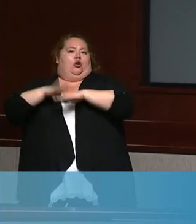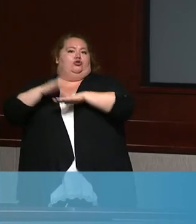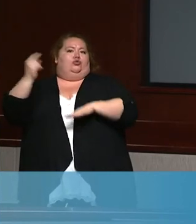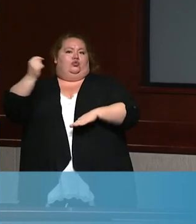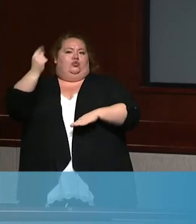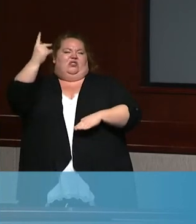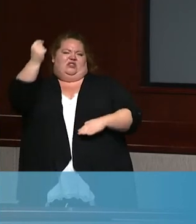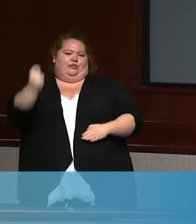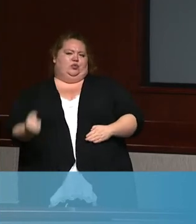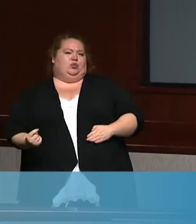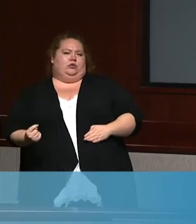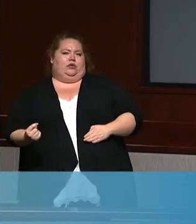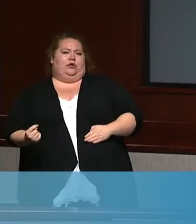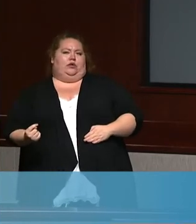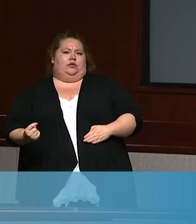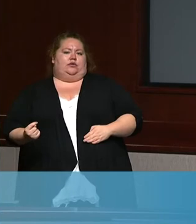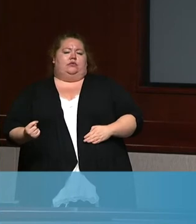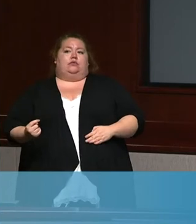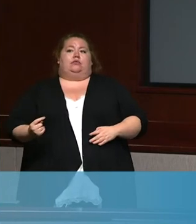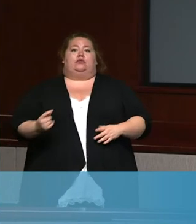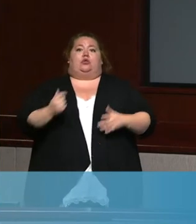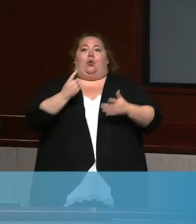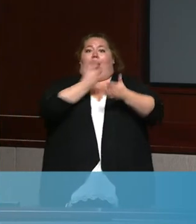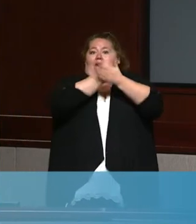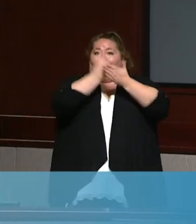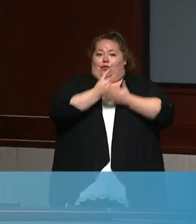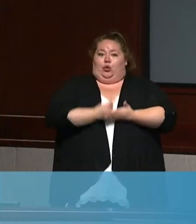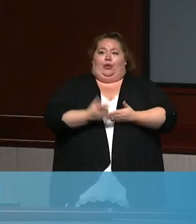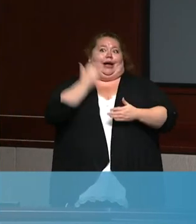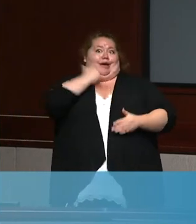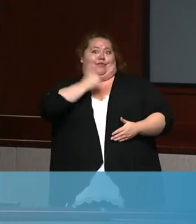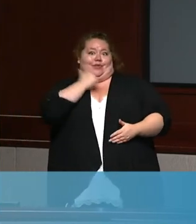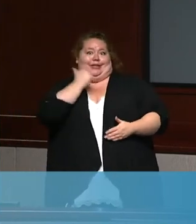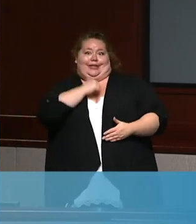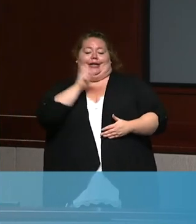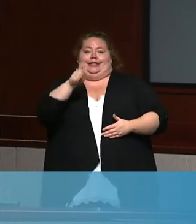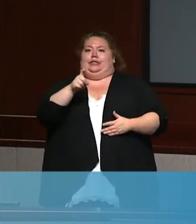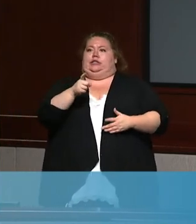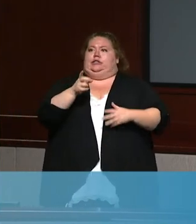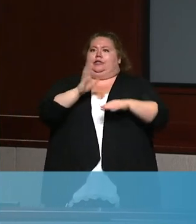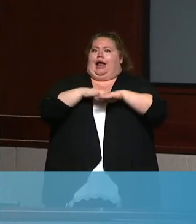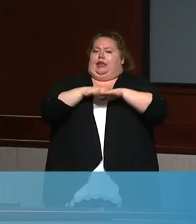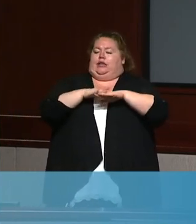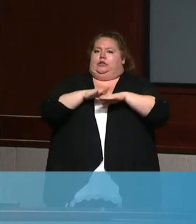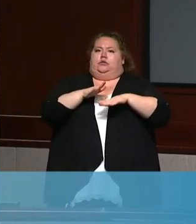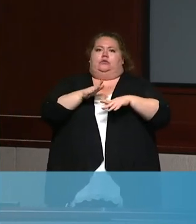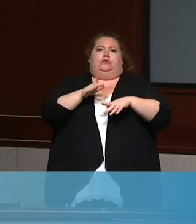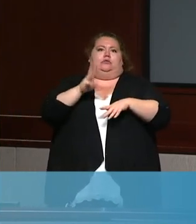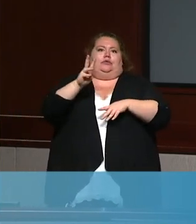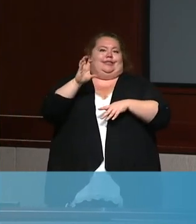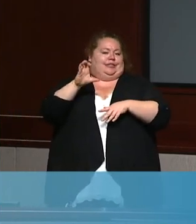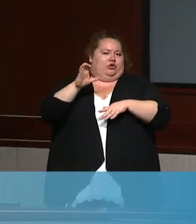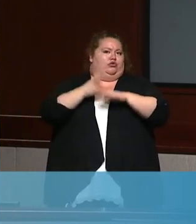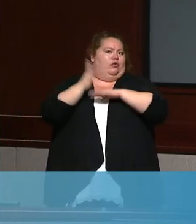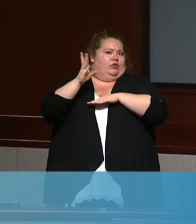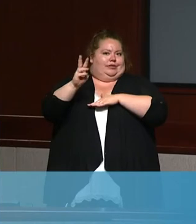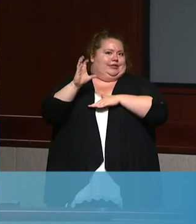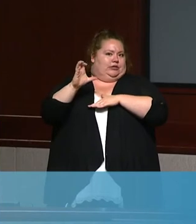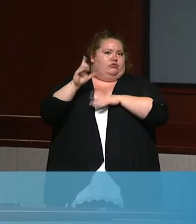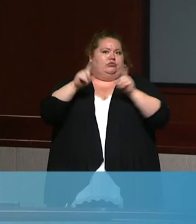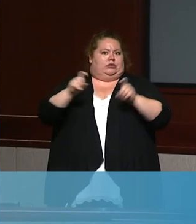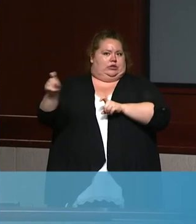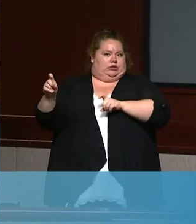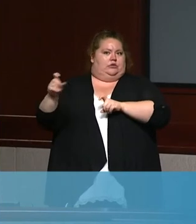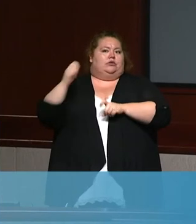obviously we need to make sure that we hit that number every day or higher to make sure that that adjustment's removed, but it should be averaged over that period of time.